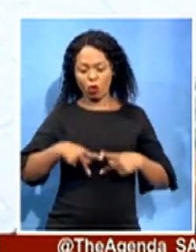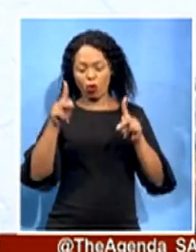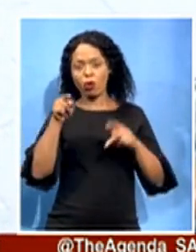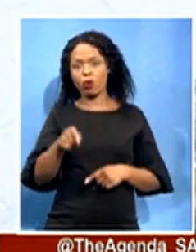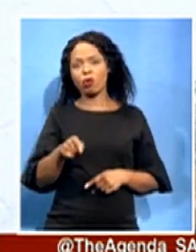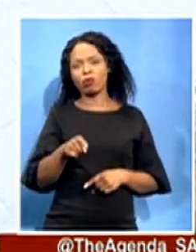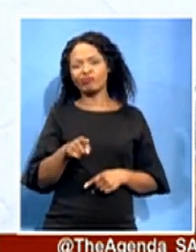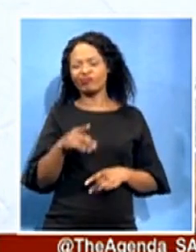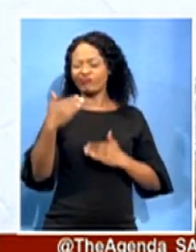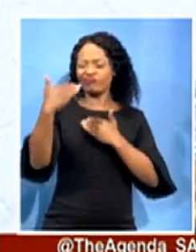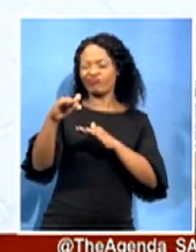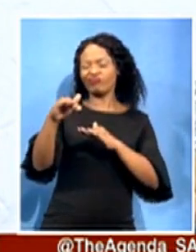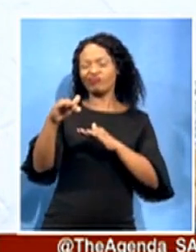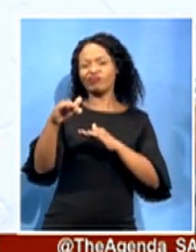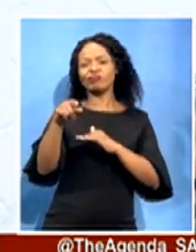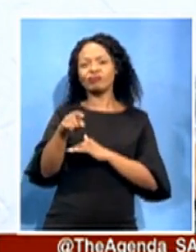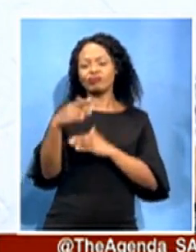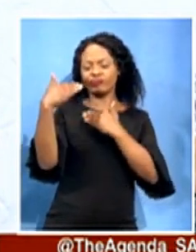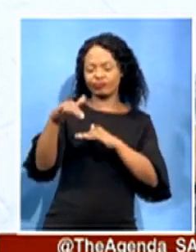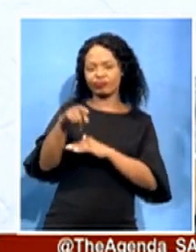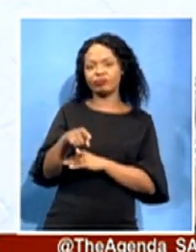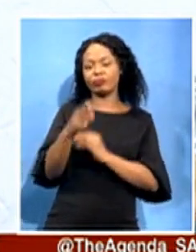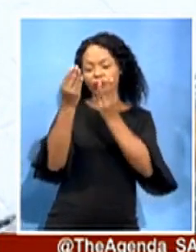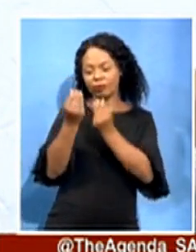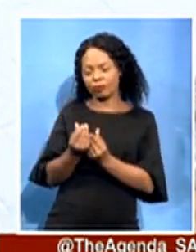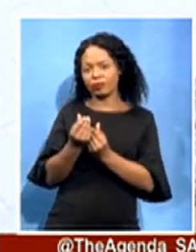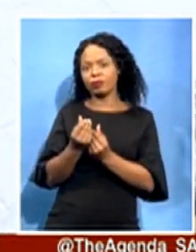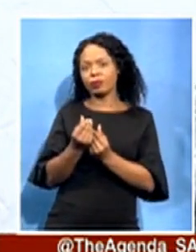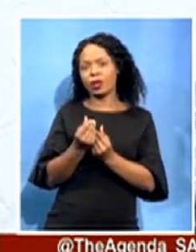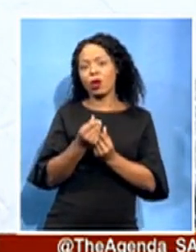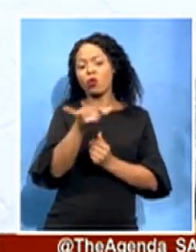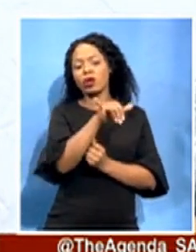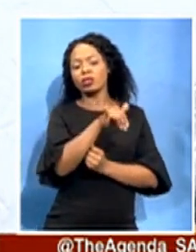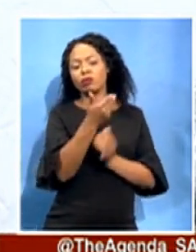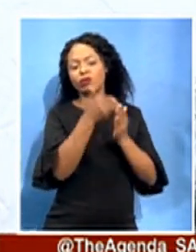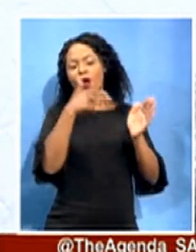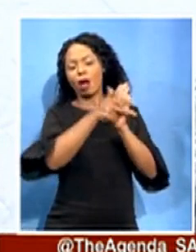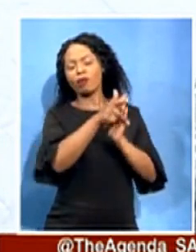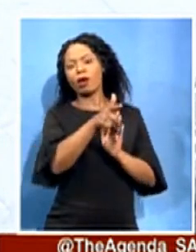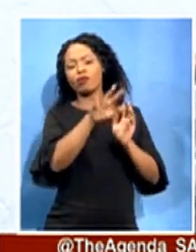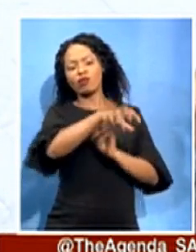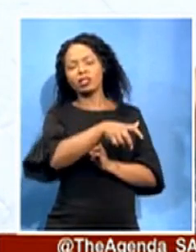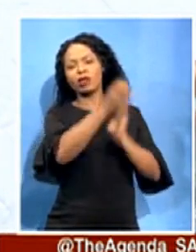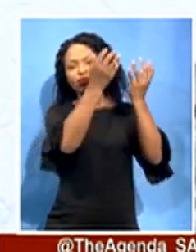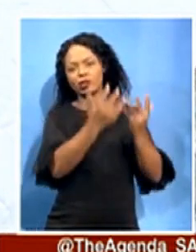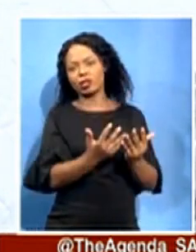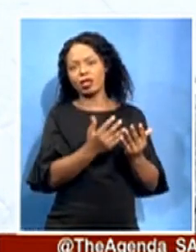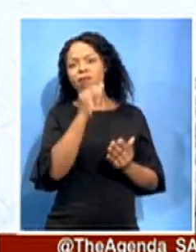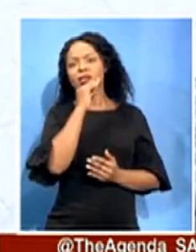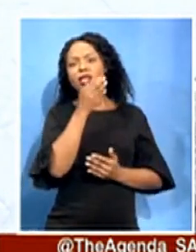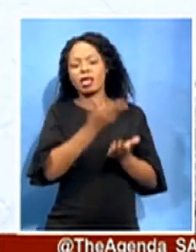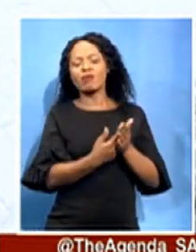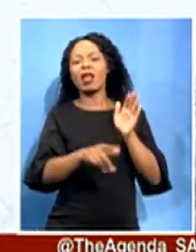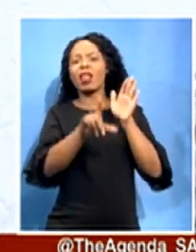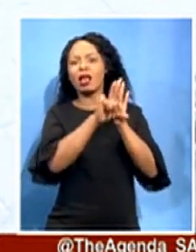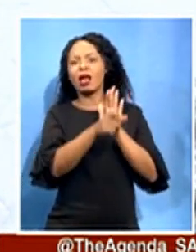by the national treasury, which would have been illegal, I mean, which would have been legal, by the way, because it was the prices that were set nationally.